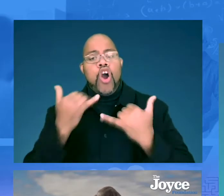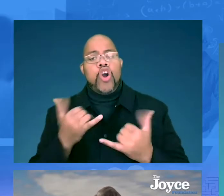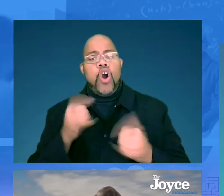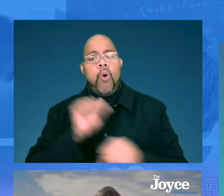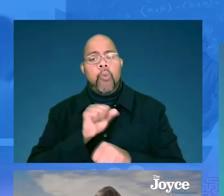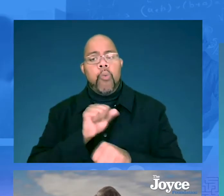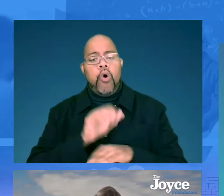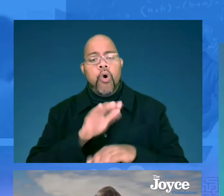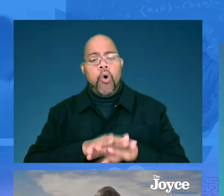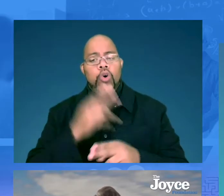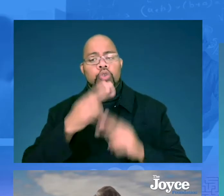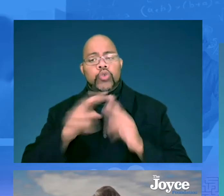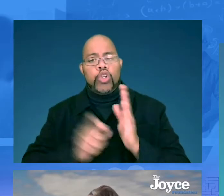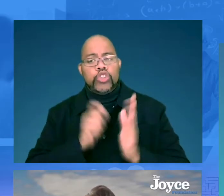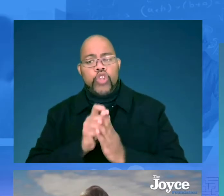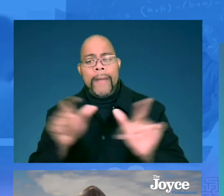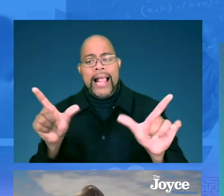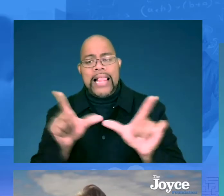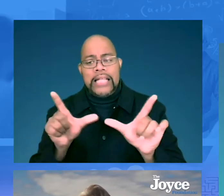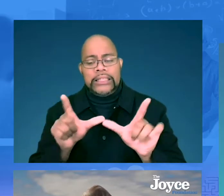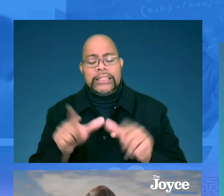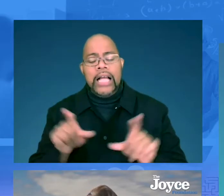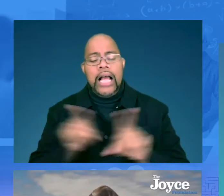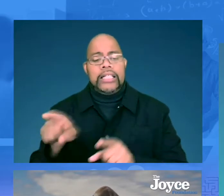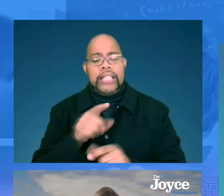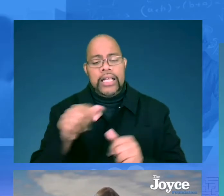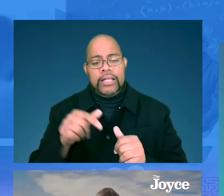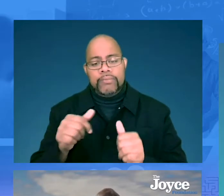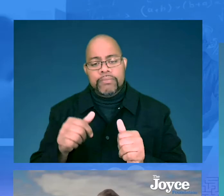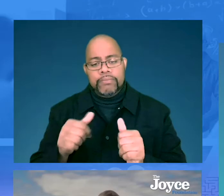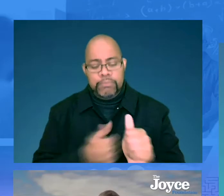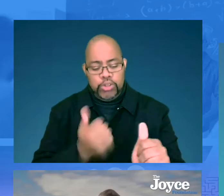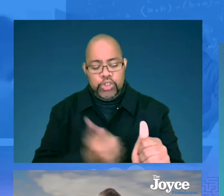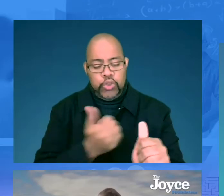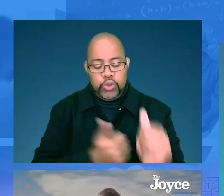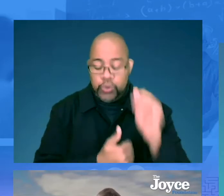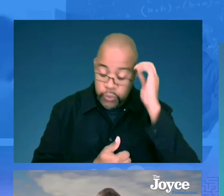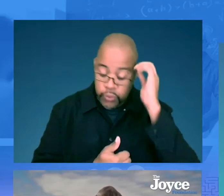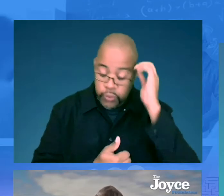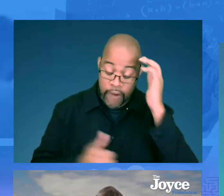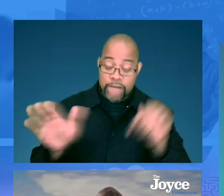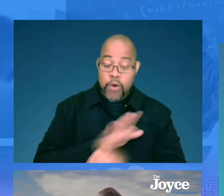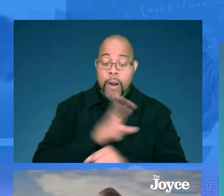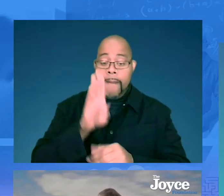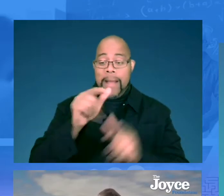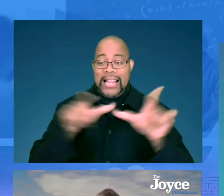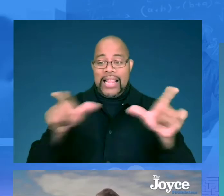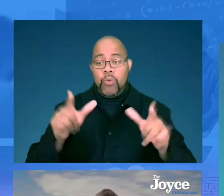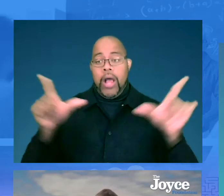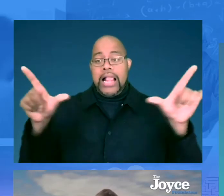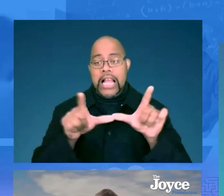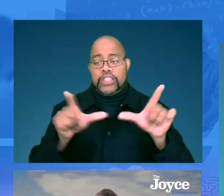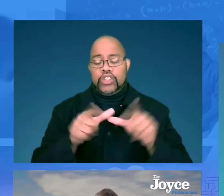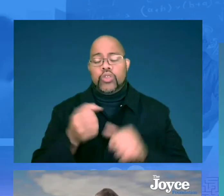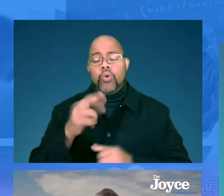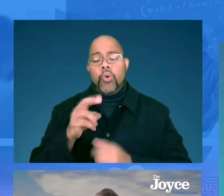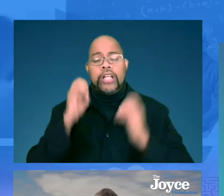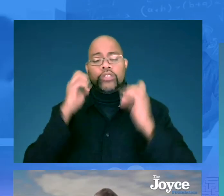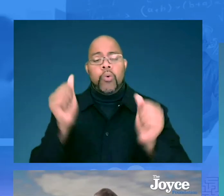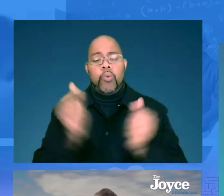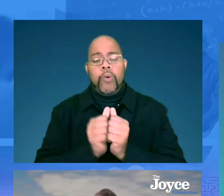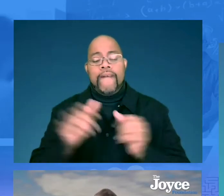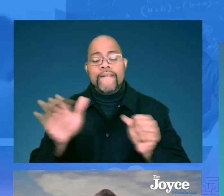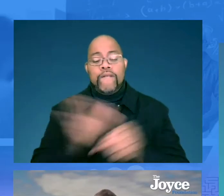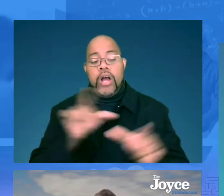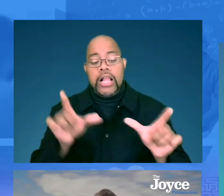educators currently working on short-term licenses as they pursue full bilingual licensure